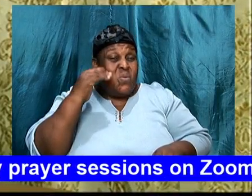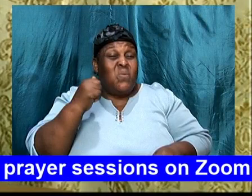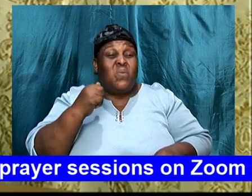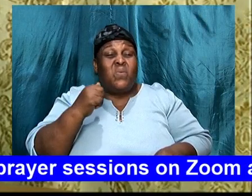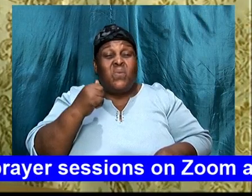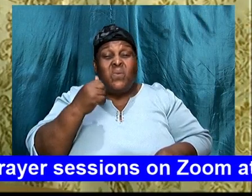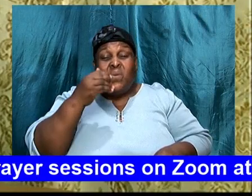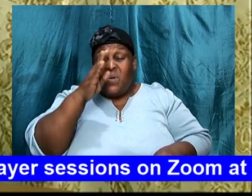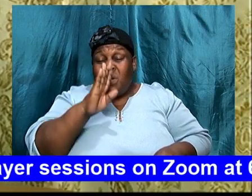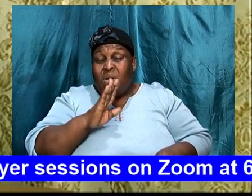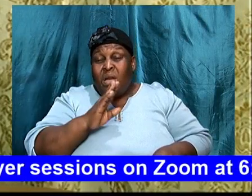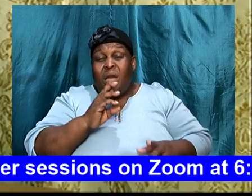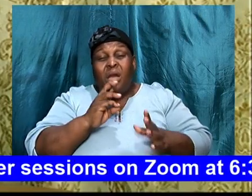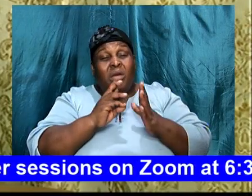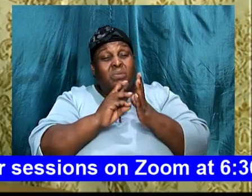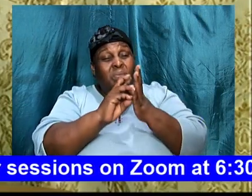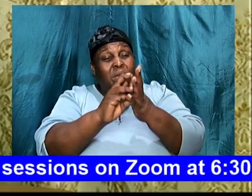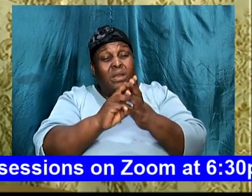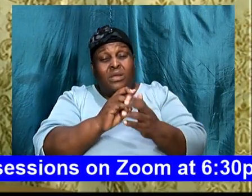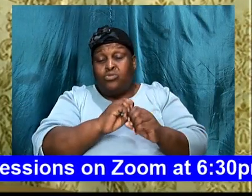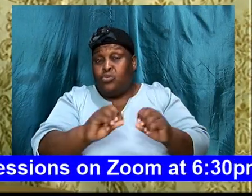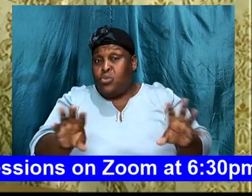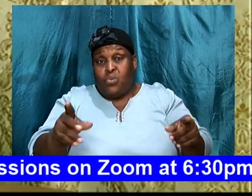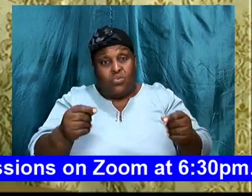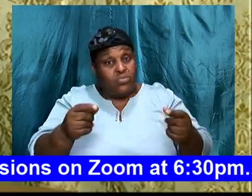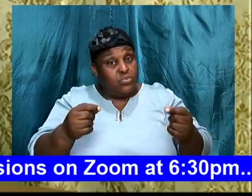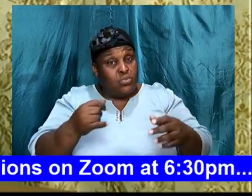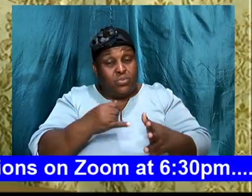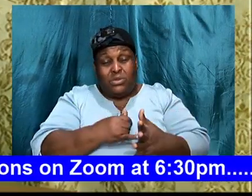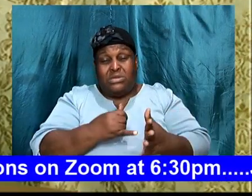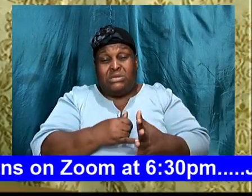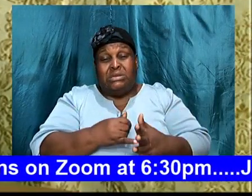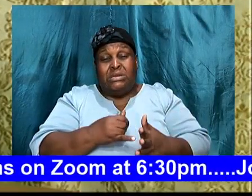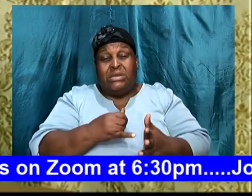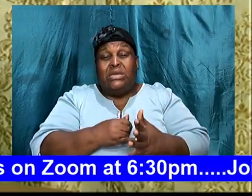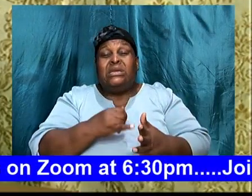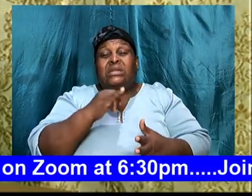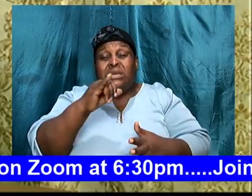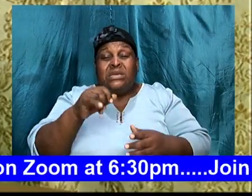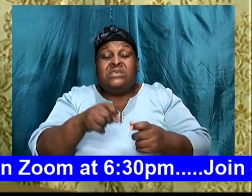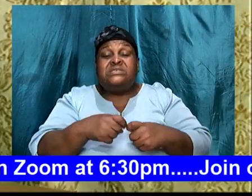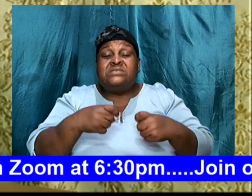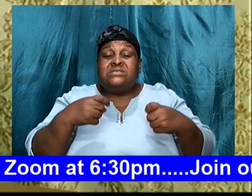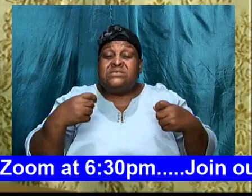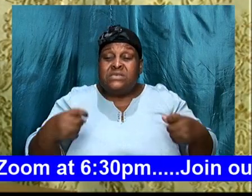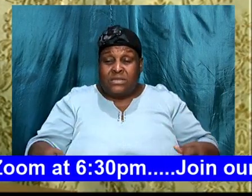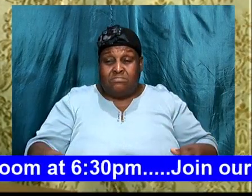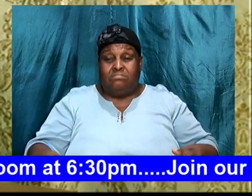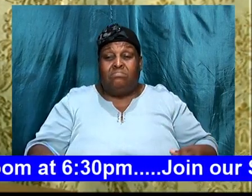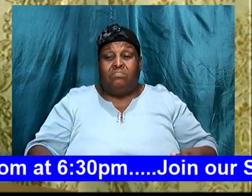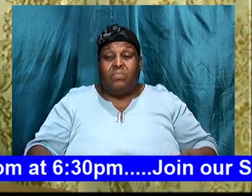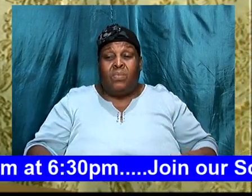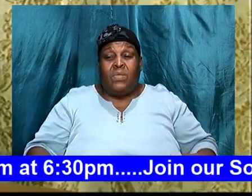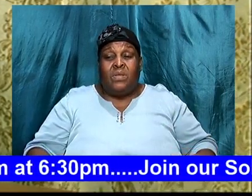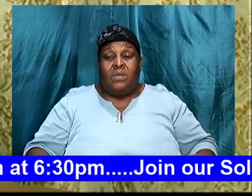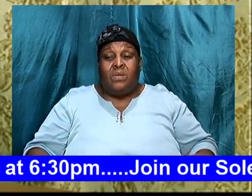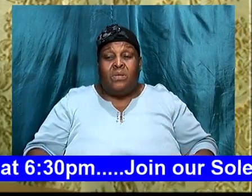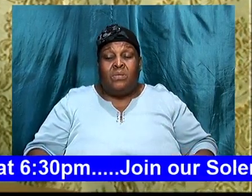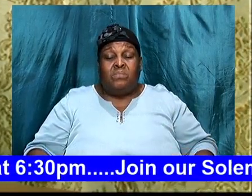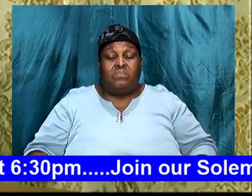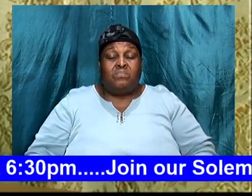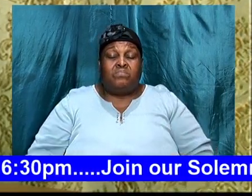God will mark it, and he will not acquit us, from our iniquity, which means, that we, will be judged,